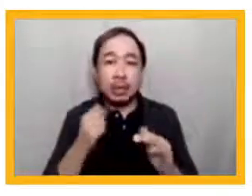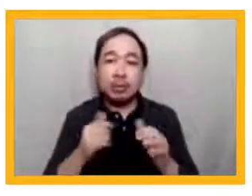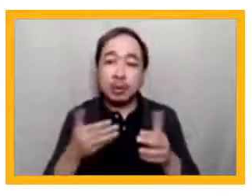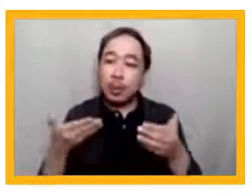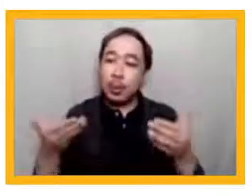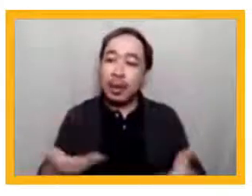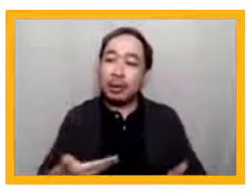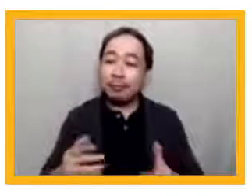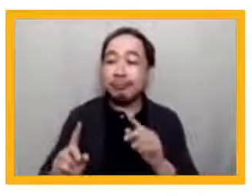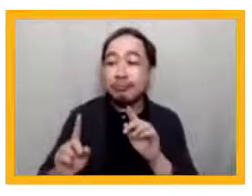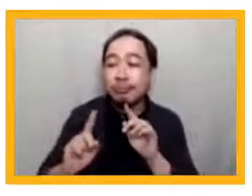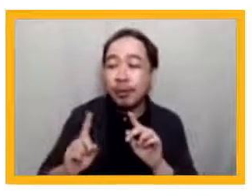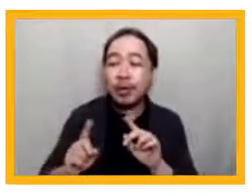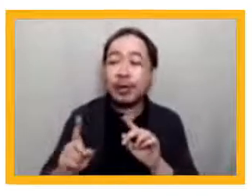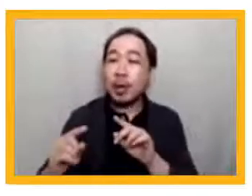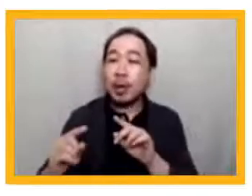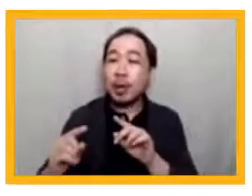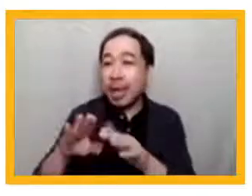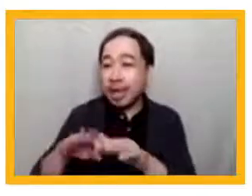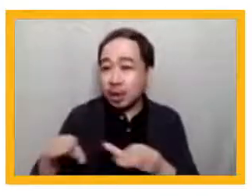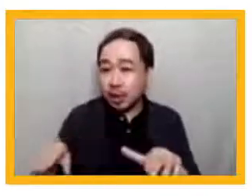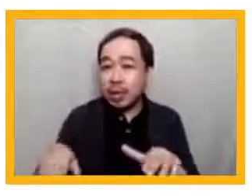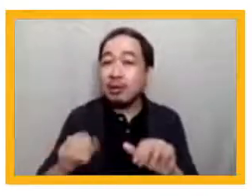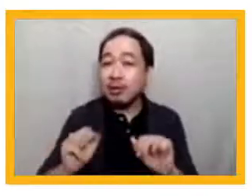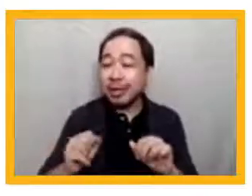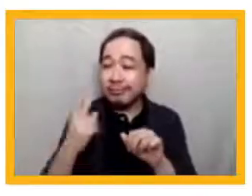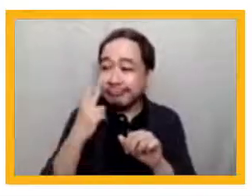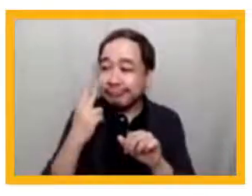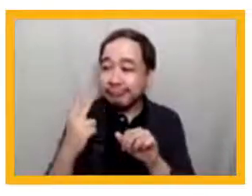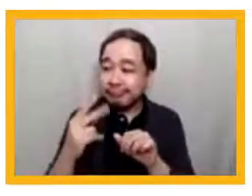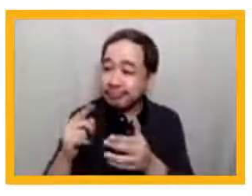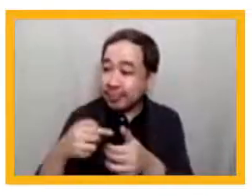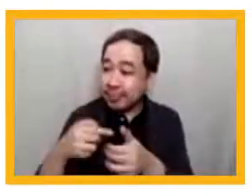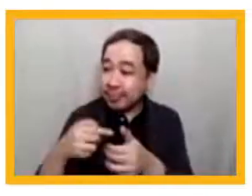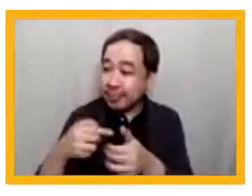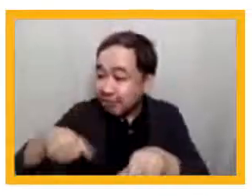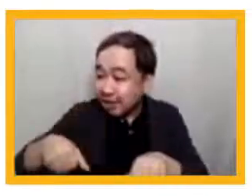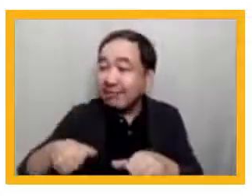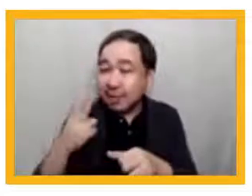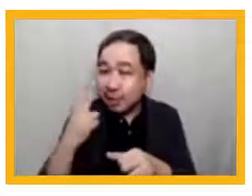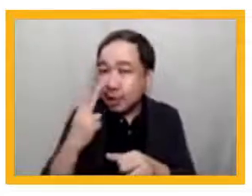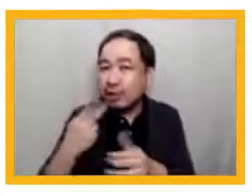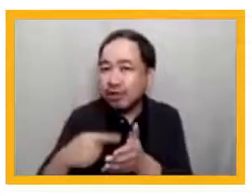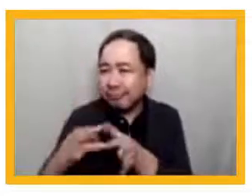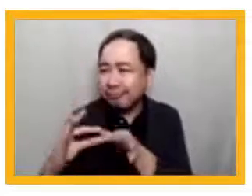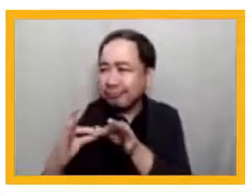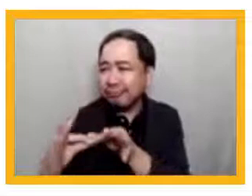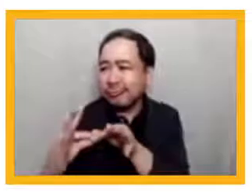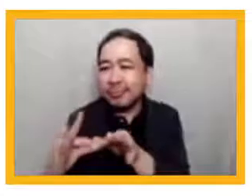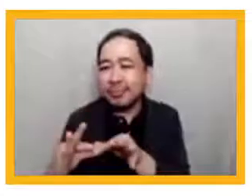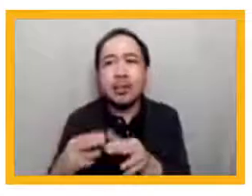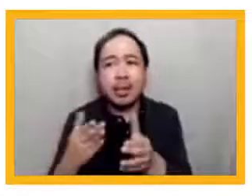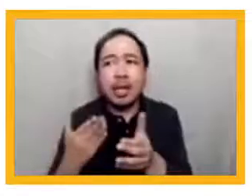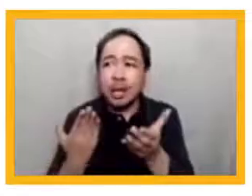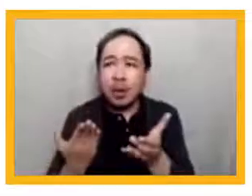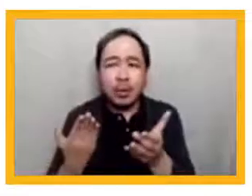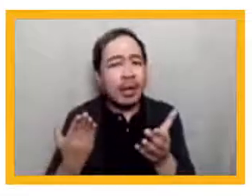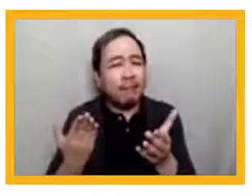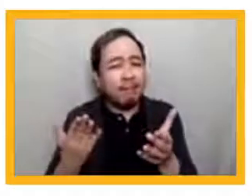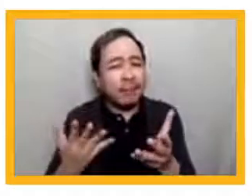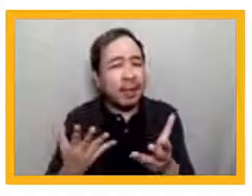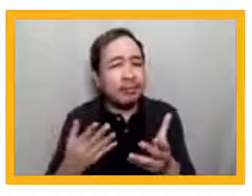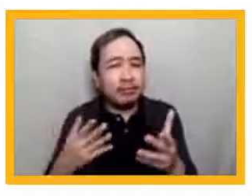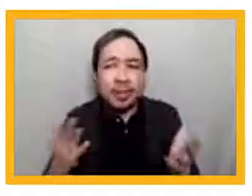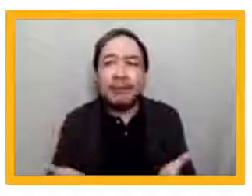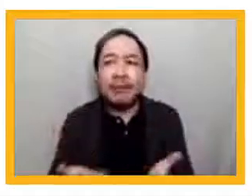and to check in on each other, and yet others who talked about the dawning realization that positive encouragement was far more effective